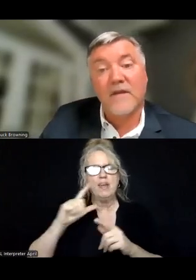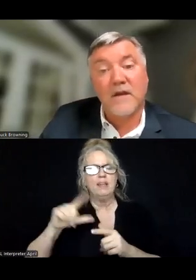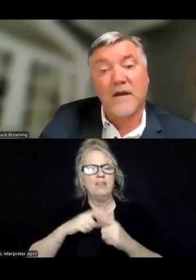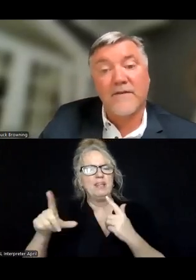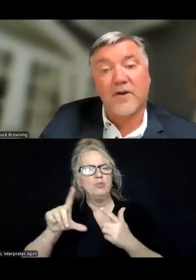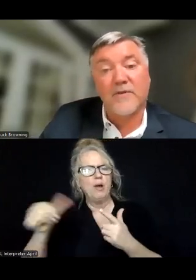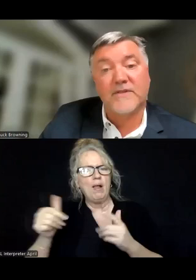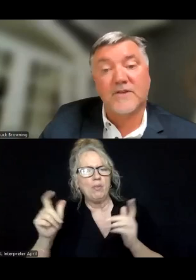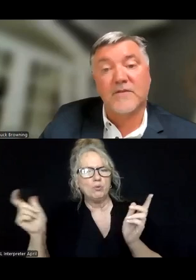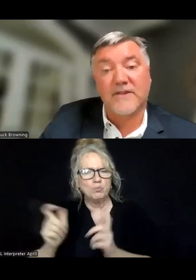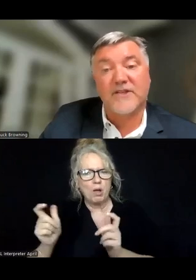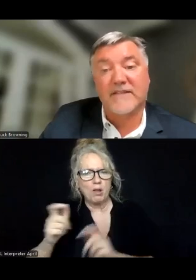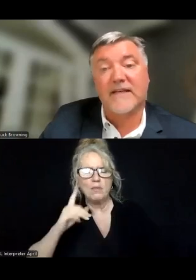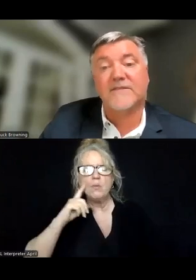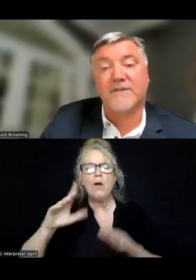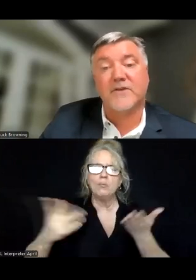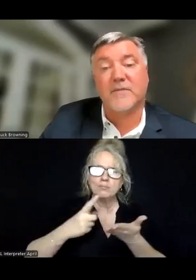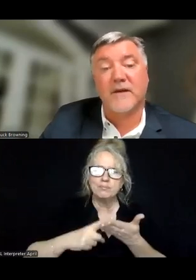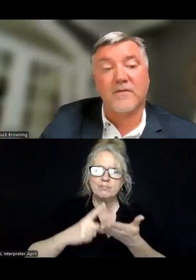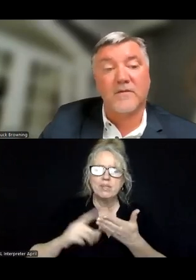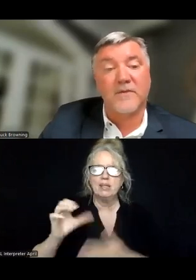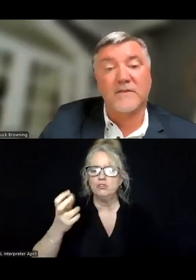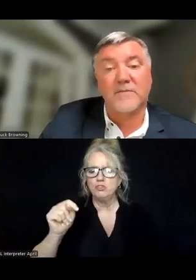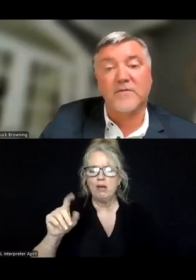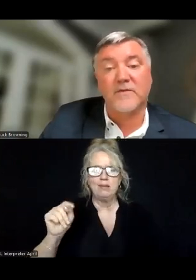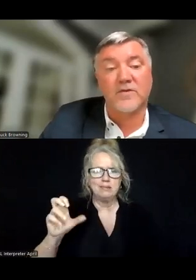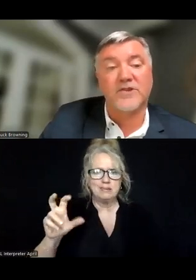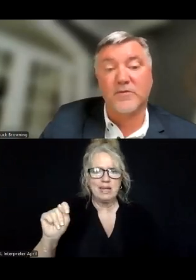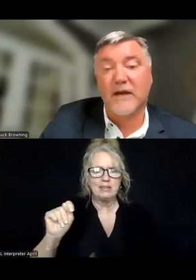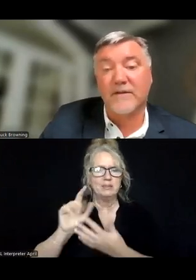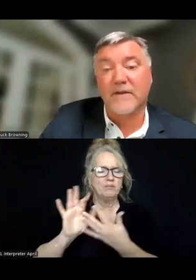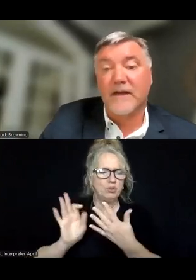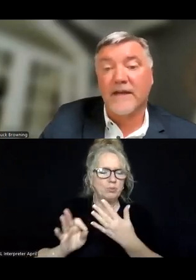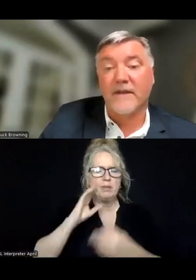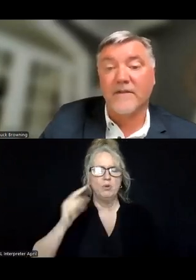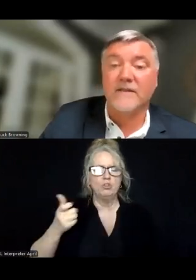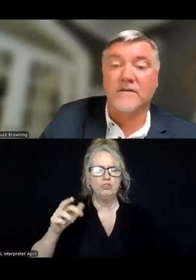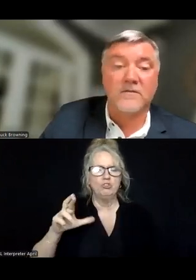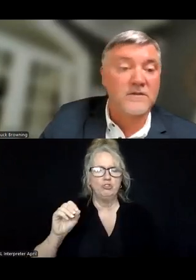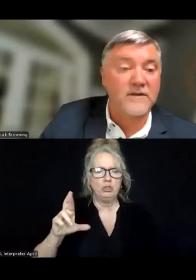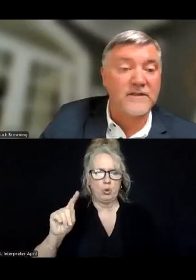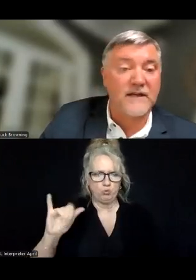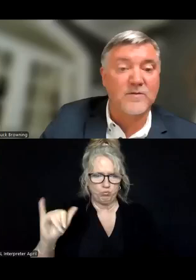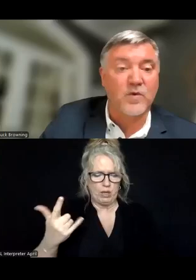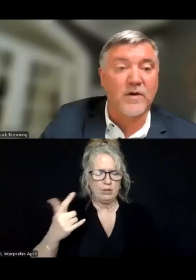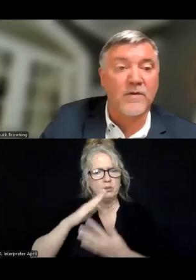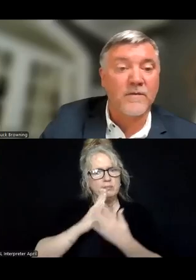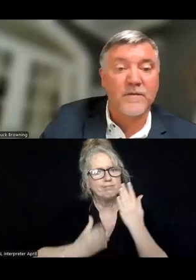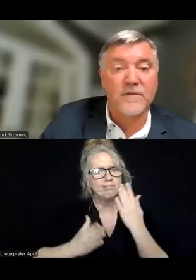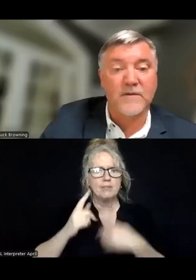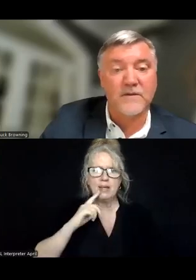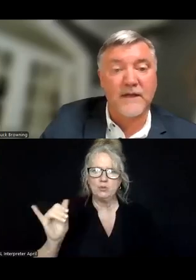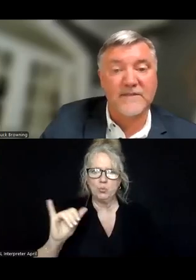And then having an open discussion about the chat text feature and about possibly moving towards georouting in that series as